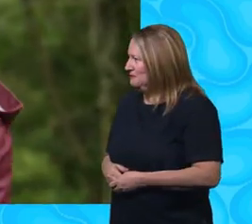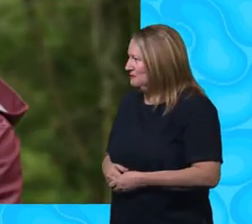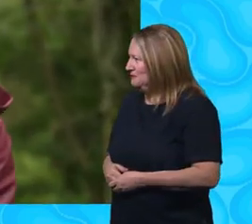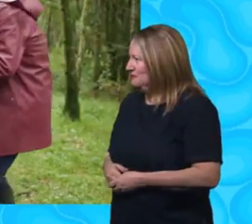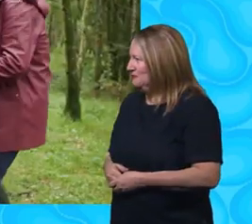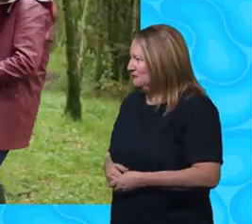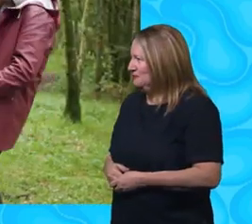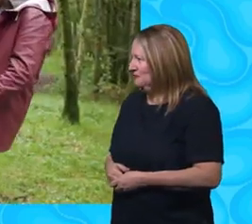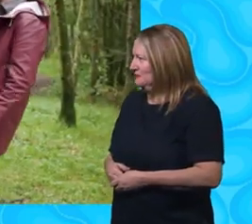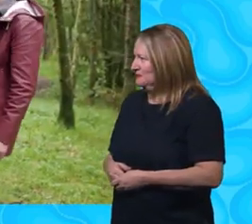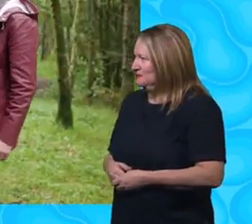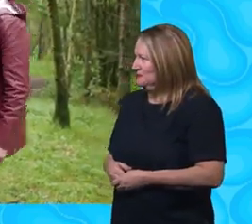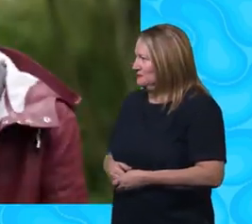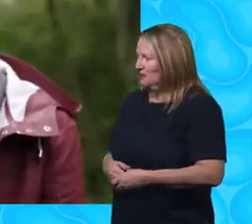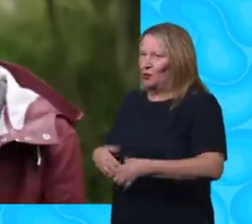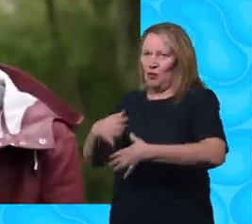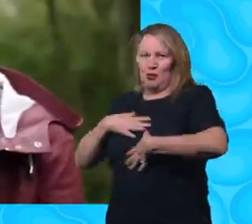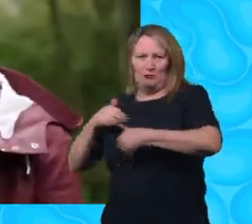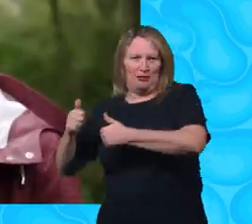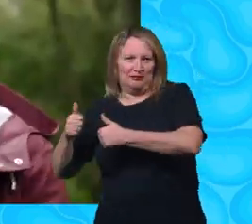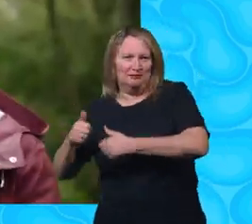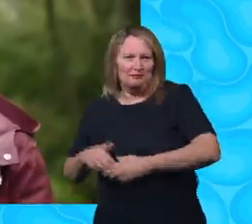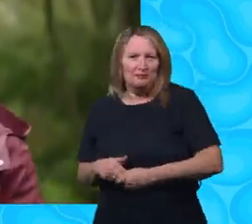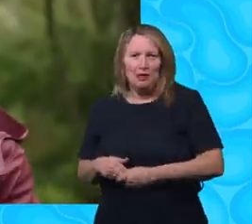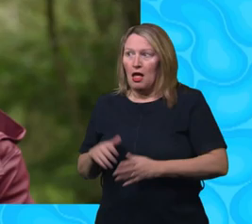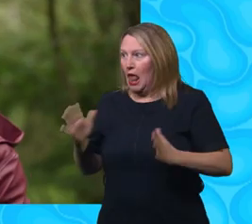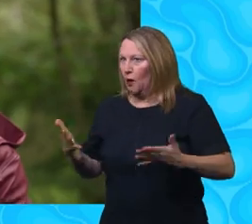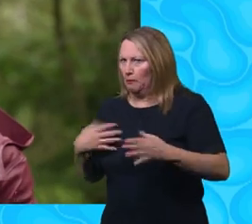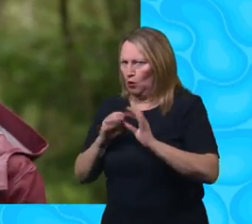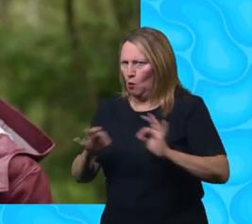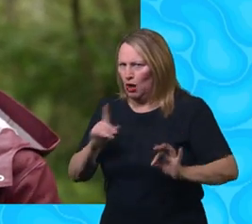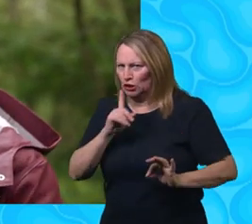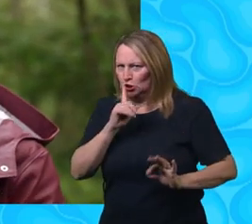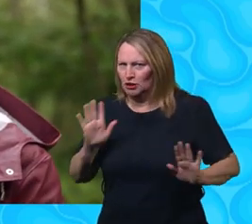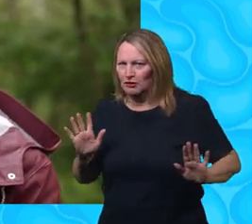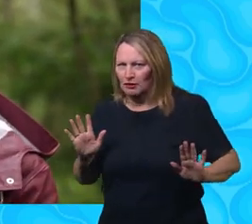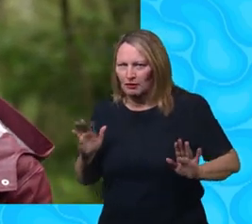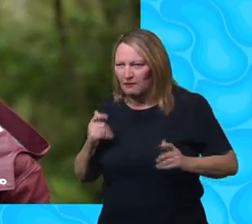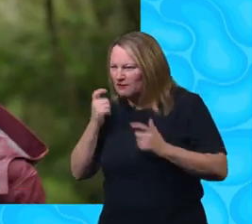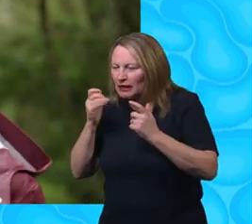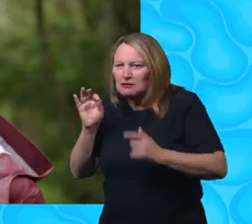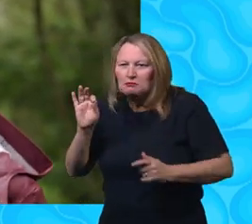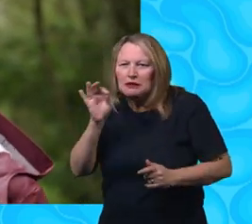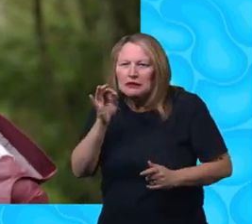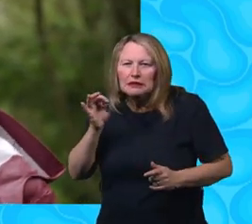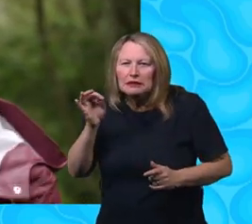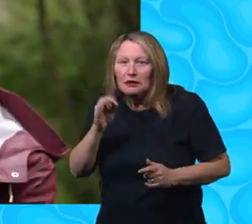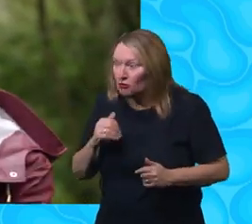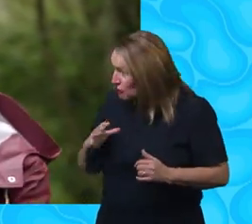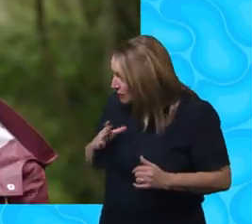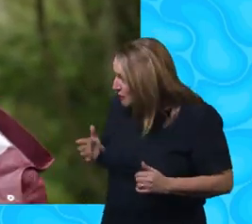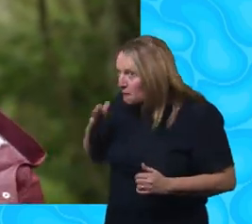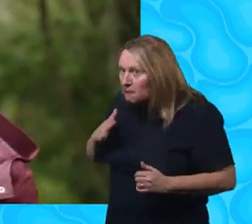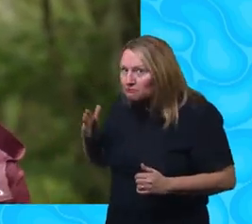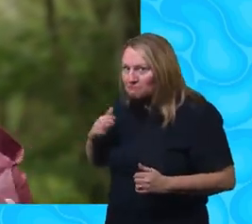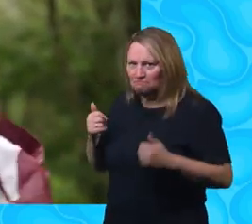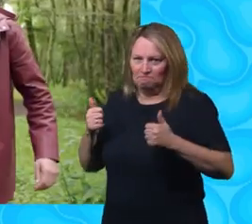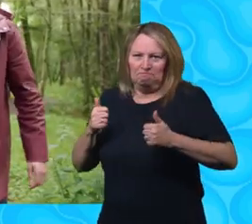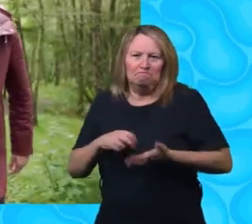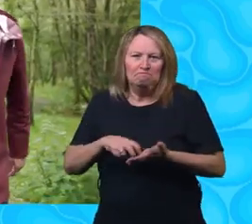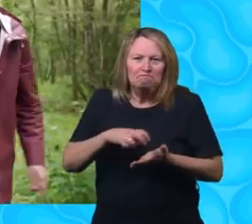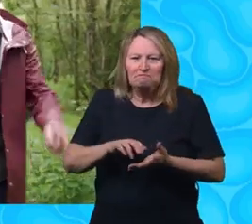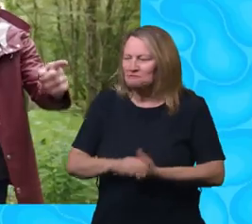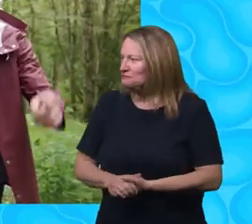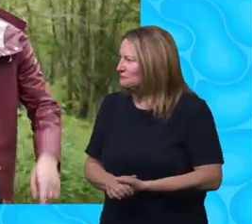Bzzz. Bzzz. Bzzz. Bzzz. Bzzz. Bzzz. That's brilliant. Oh, we better be quiet. We are trying to find bees after all. Right, come on. Let's go.